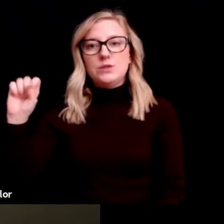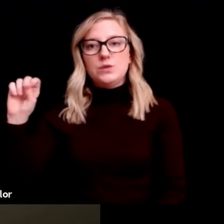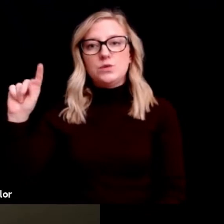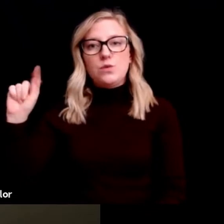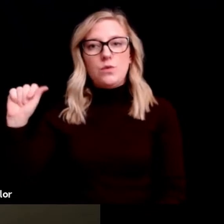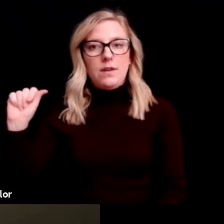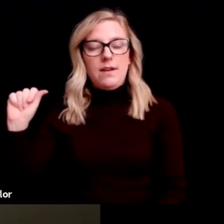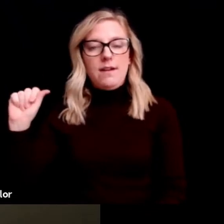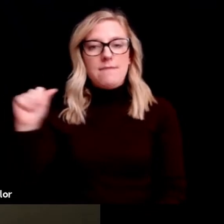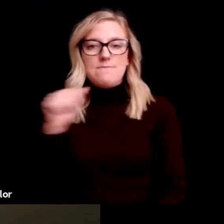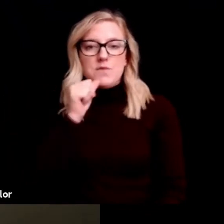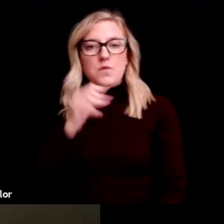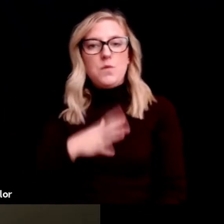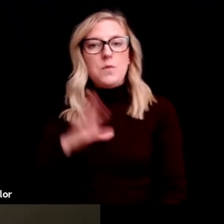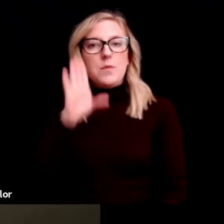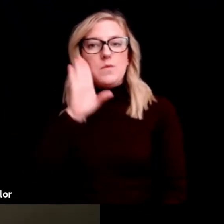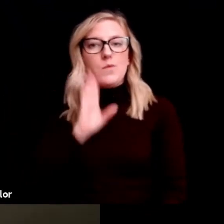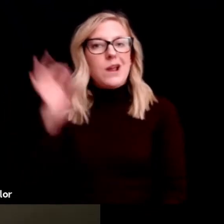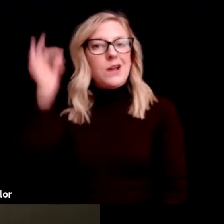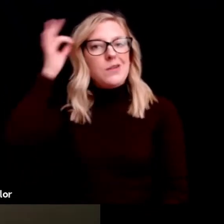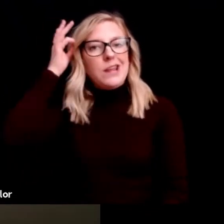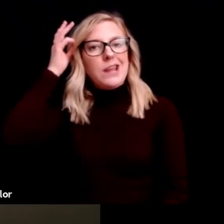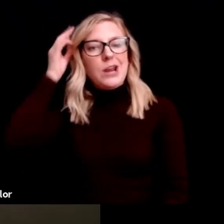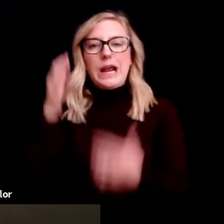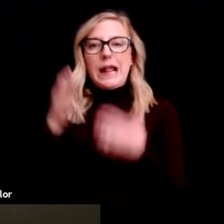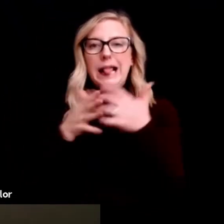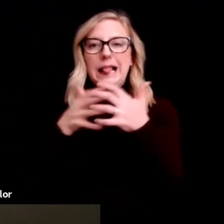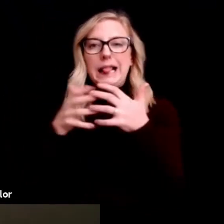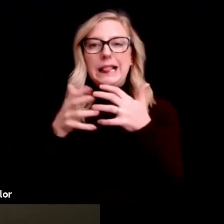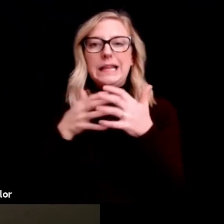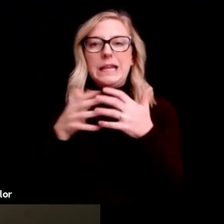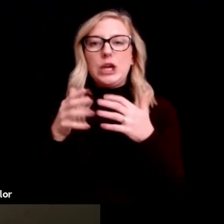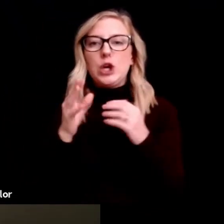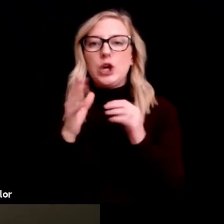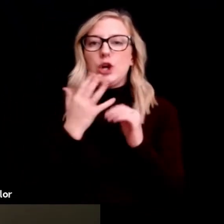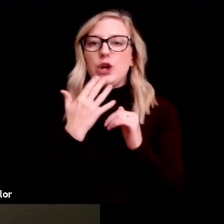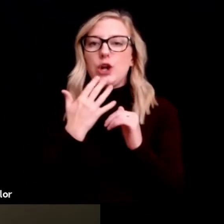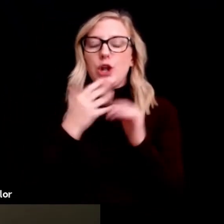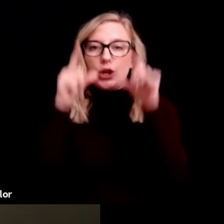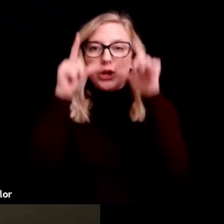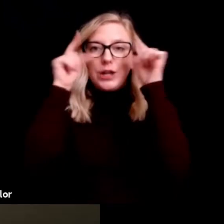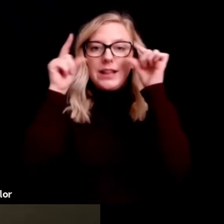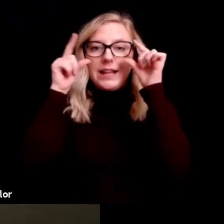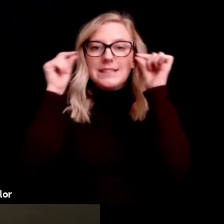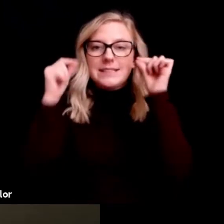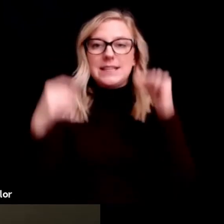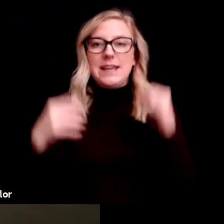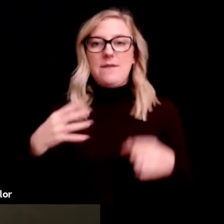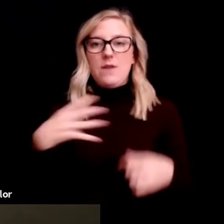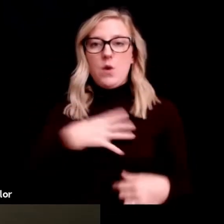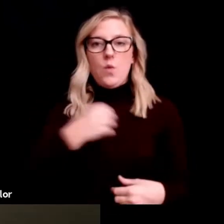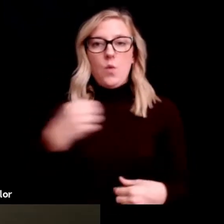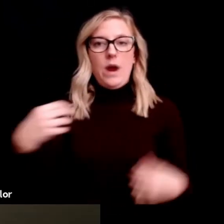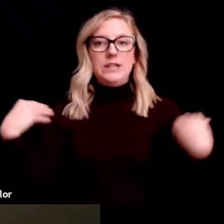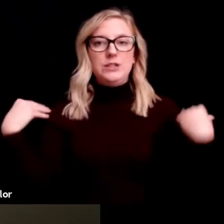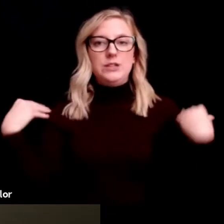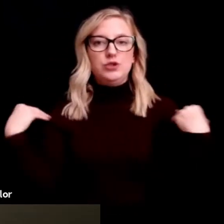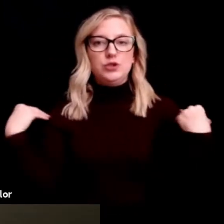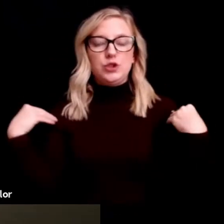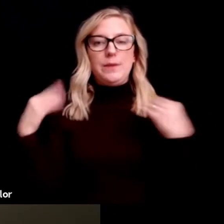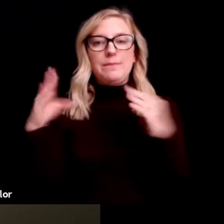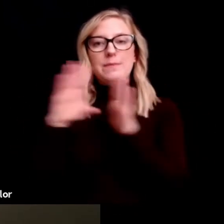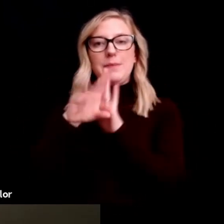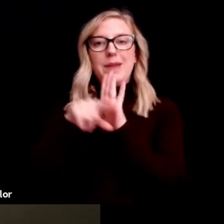kind of see-through glasses wearing a white top and my background is a tan wall.